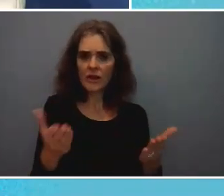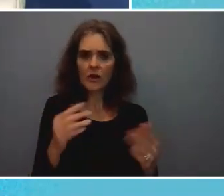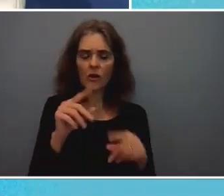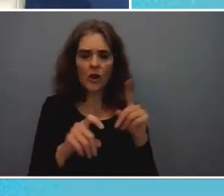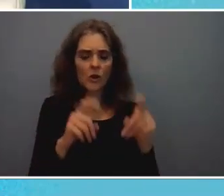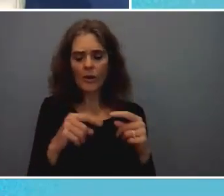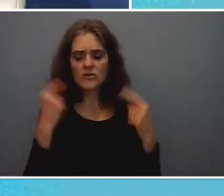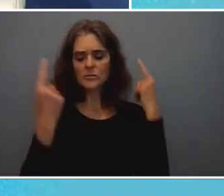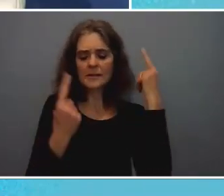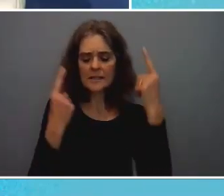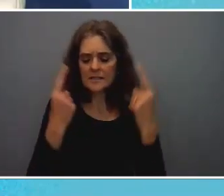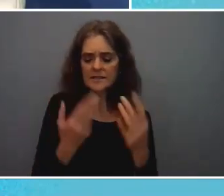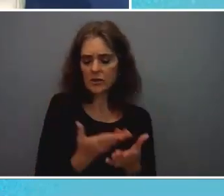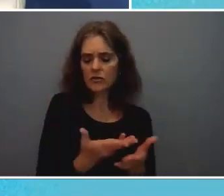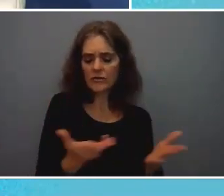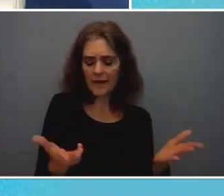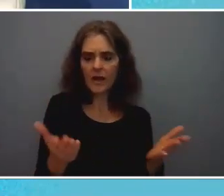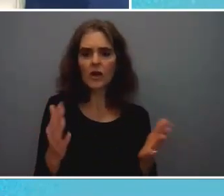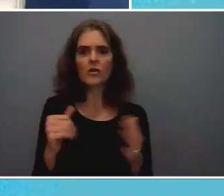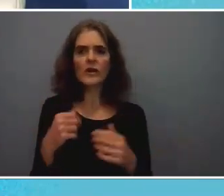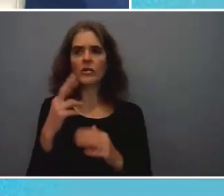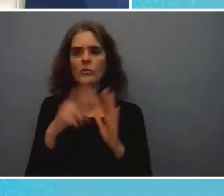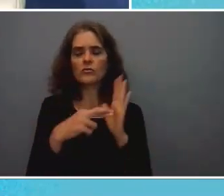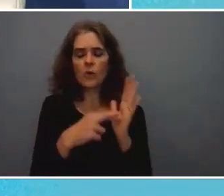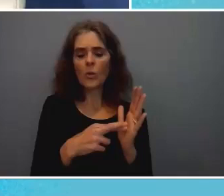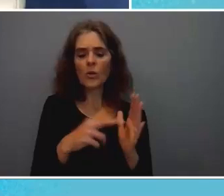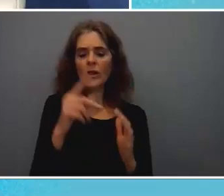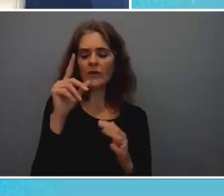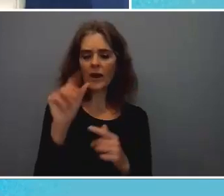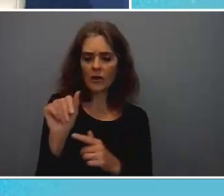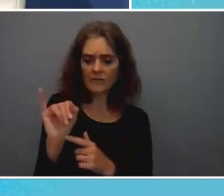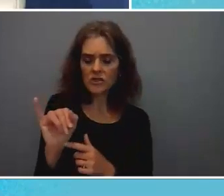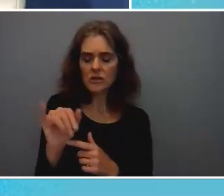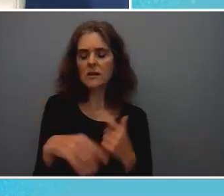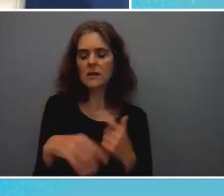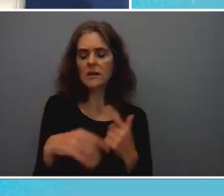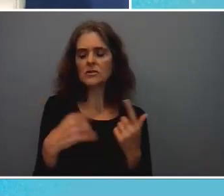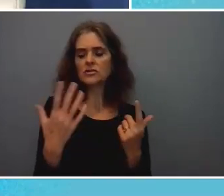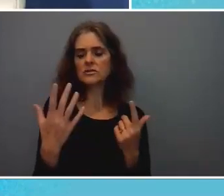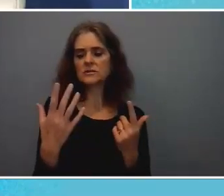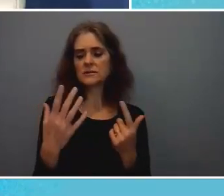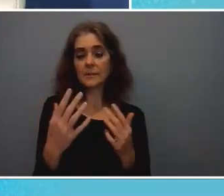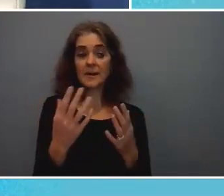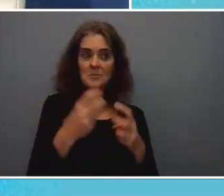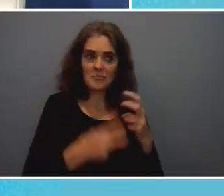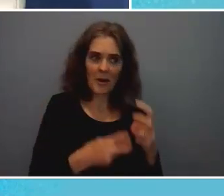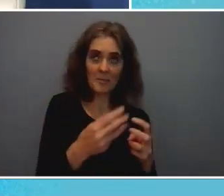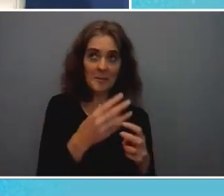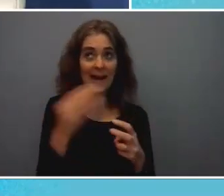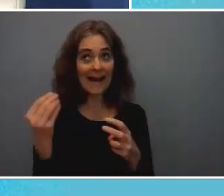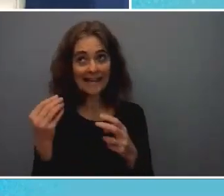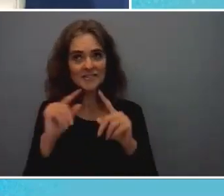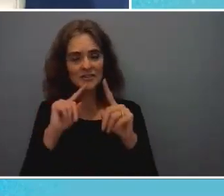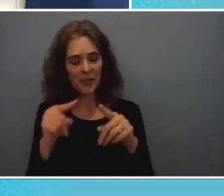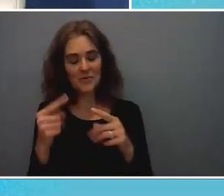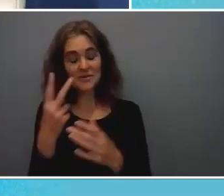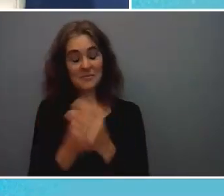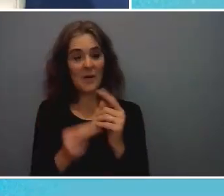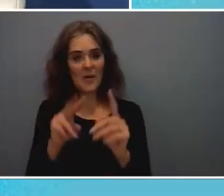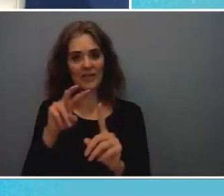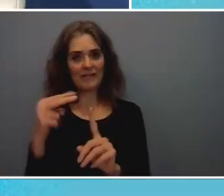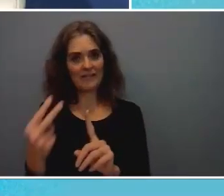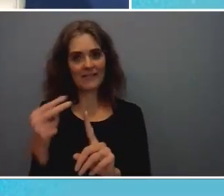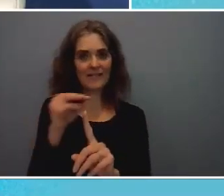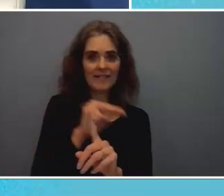there and the role of artificial intelligence in both being a problem and a solution to that issue and then you know